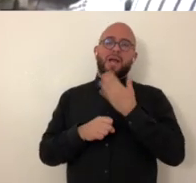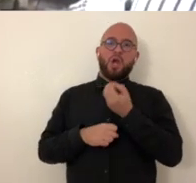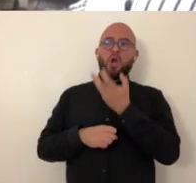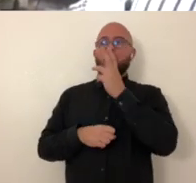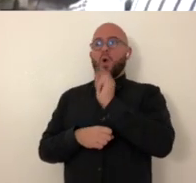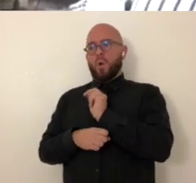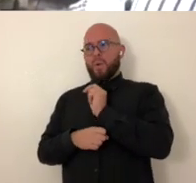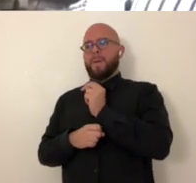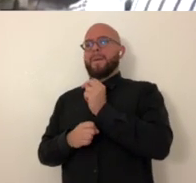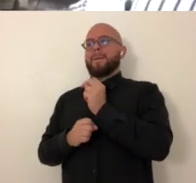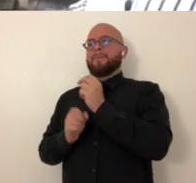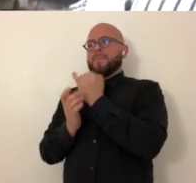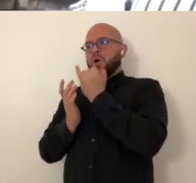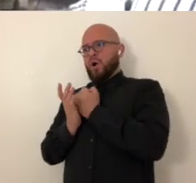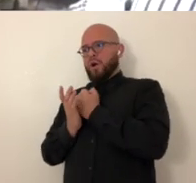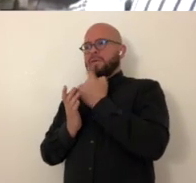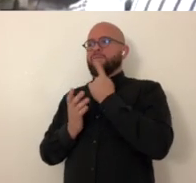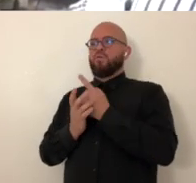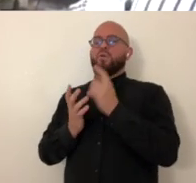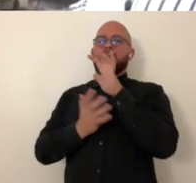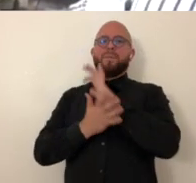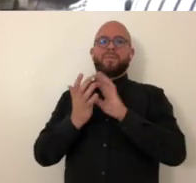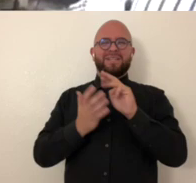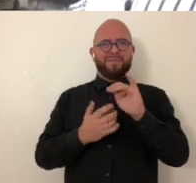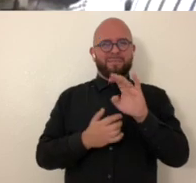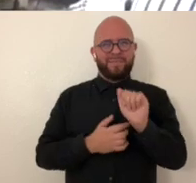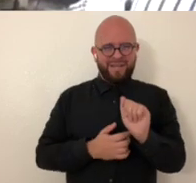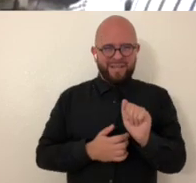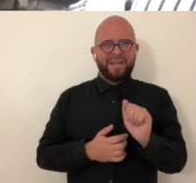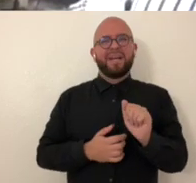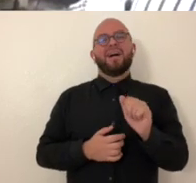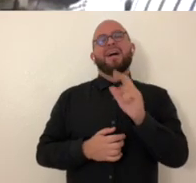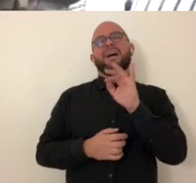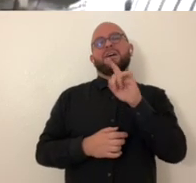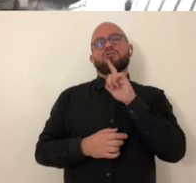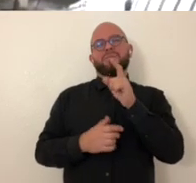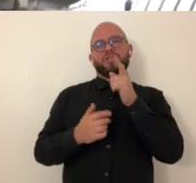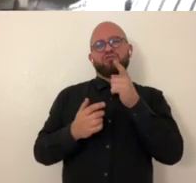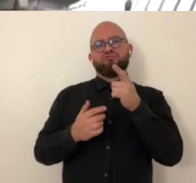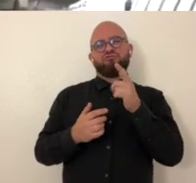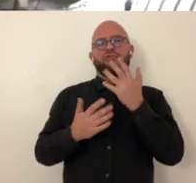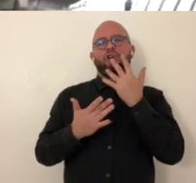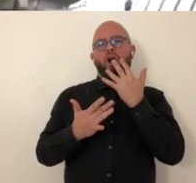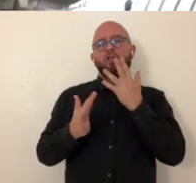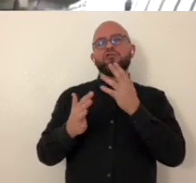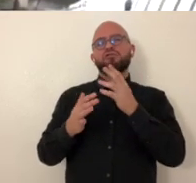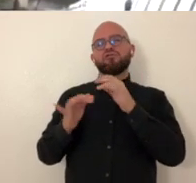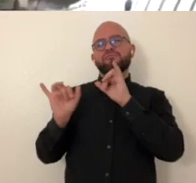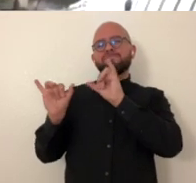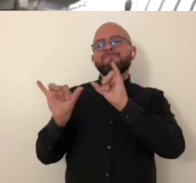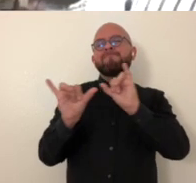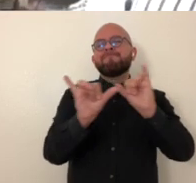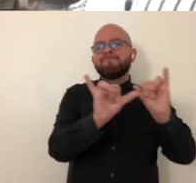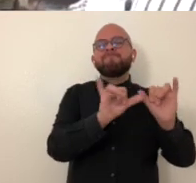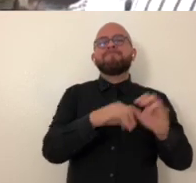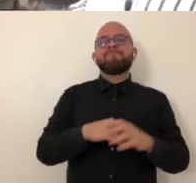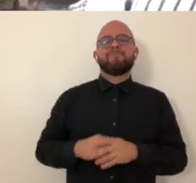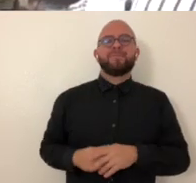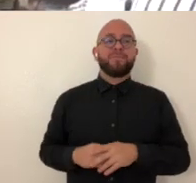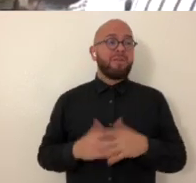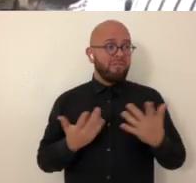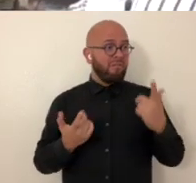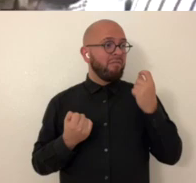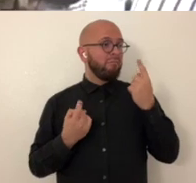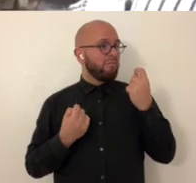um so i was using my own abstract mix piece for the mixed media elements kind of using the colors consistently